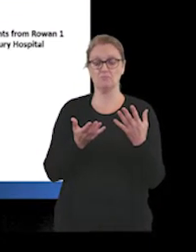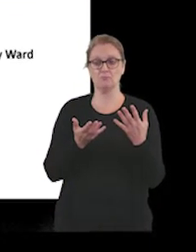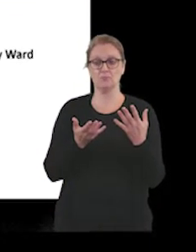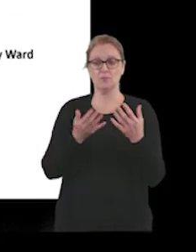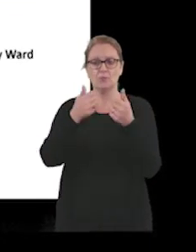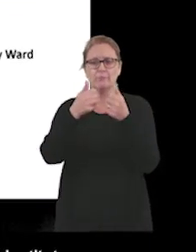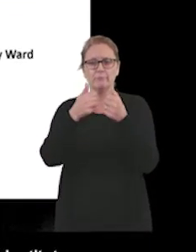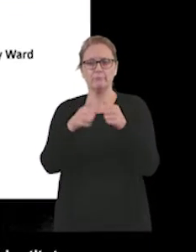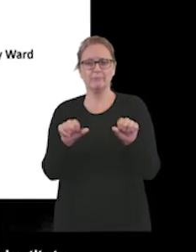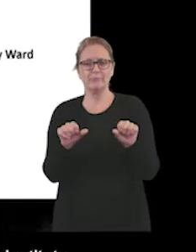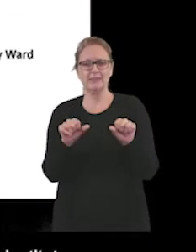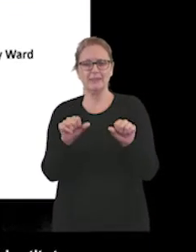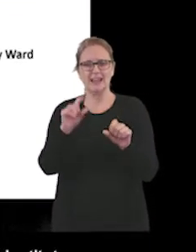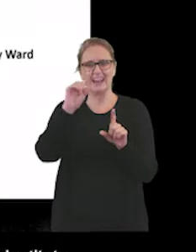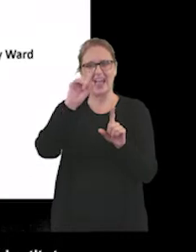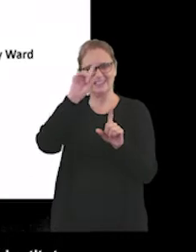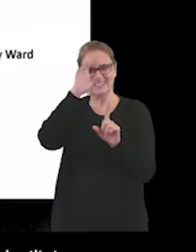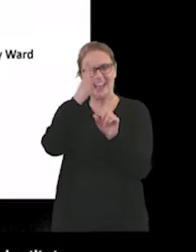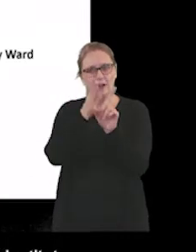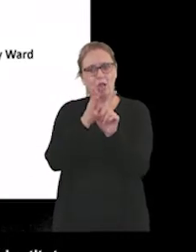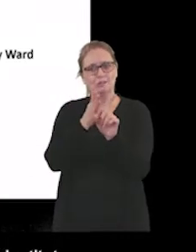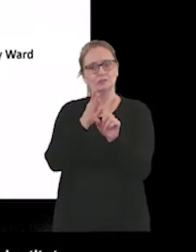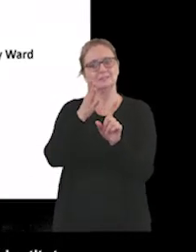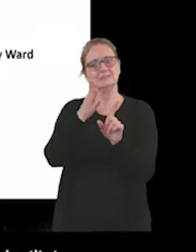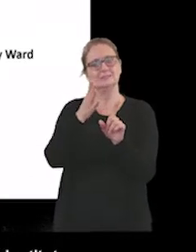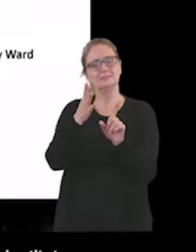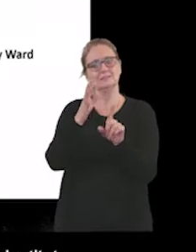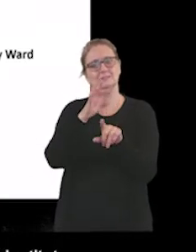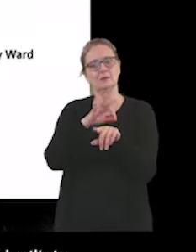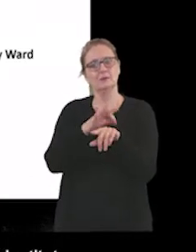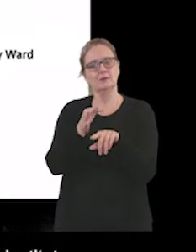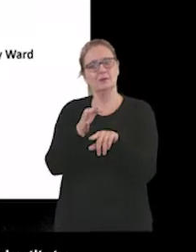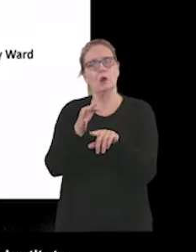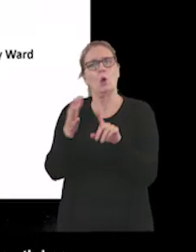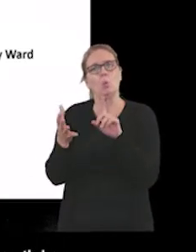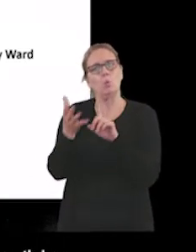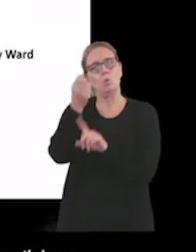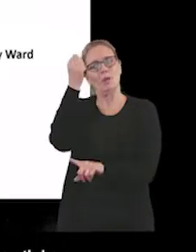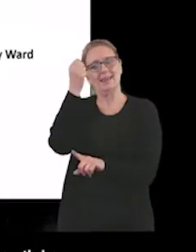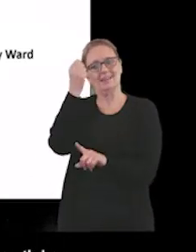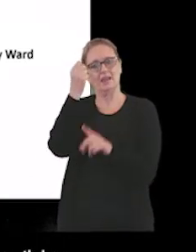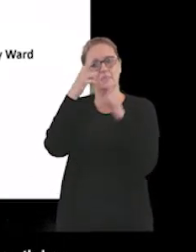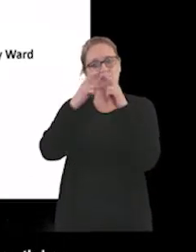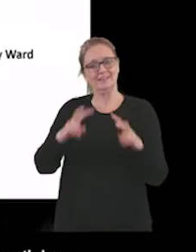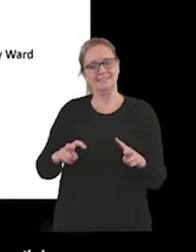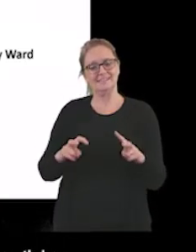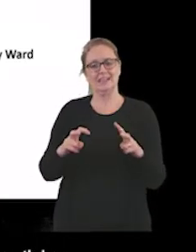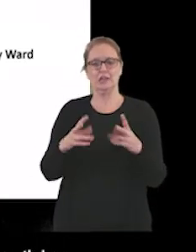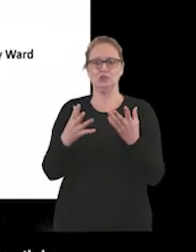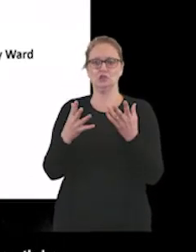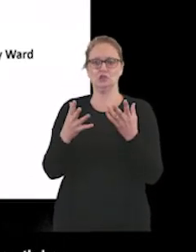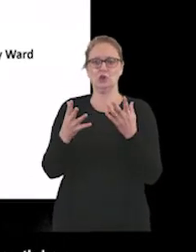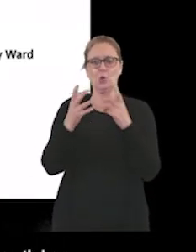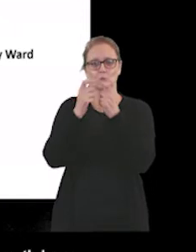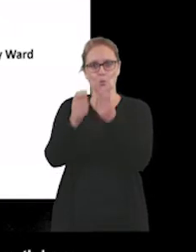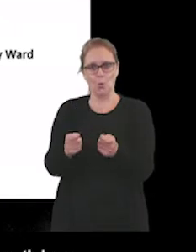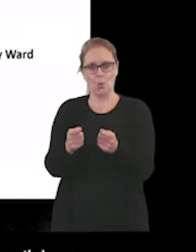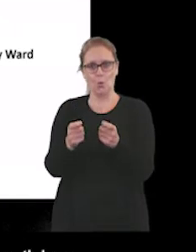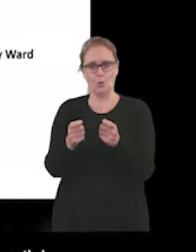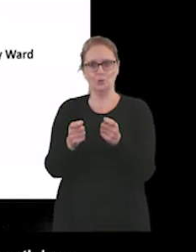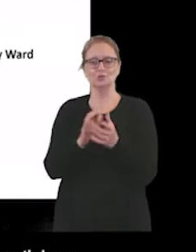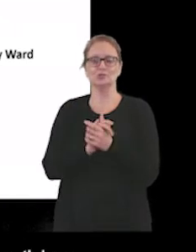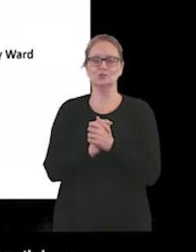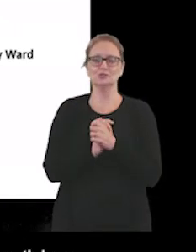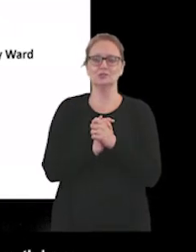psychologists win National Institute for Health Research Awards. The NIHR, again, is a very